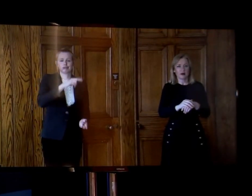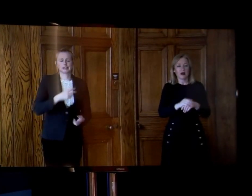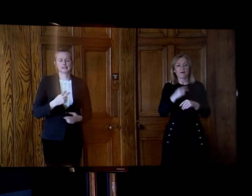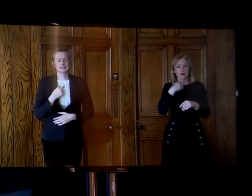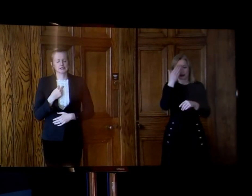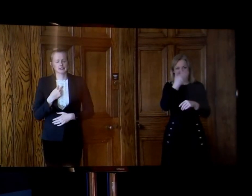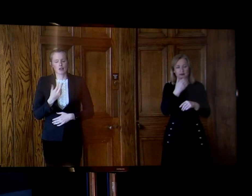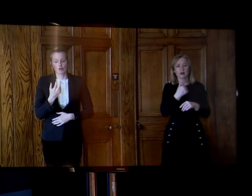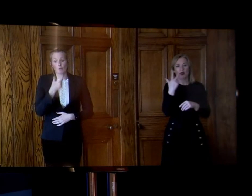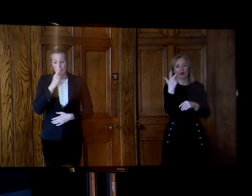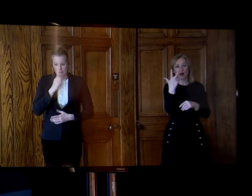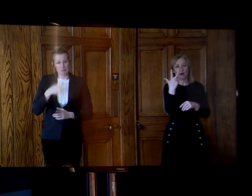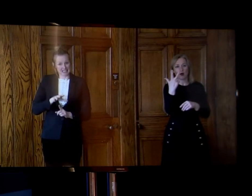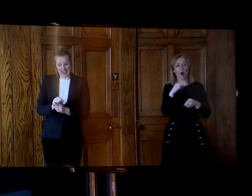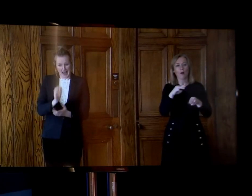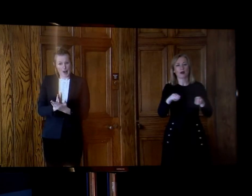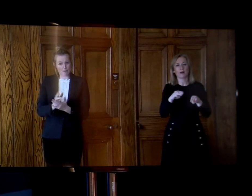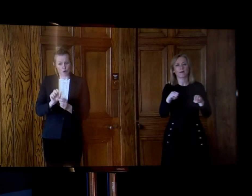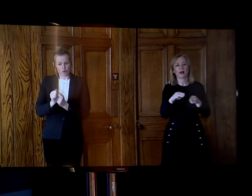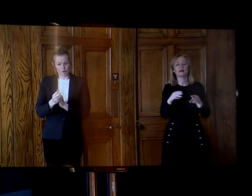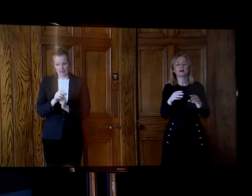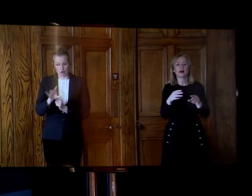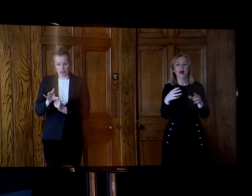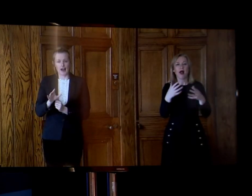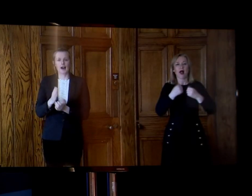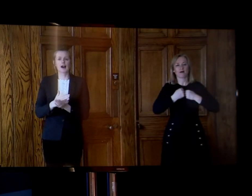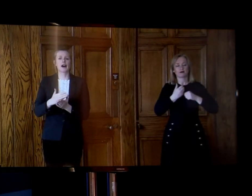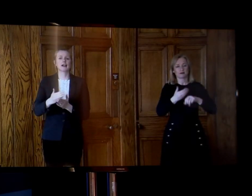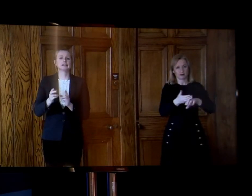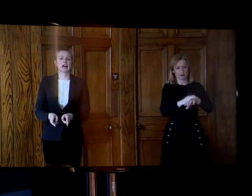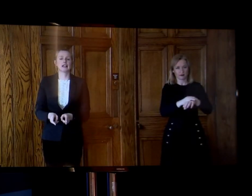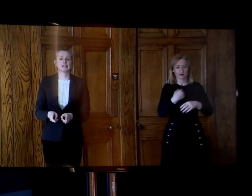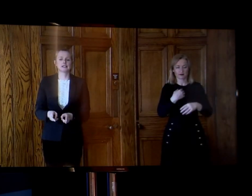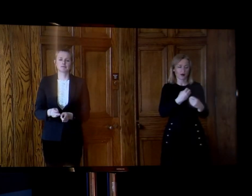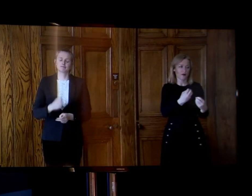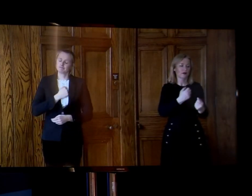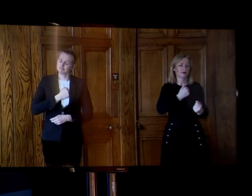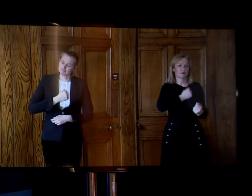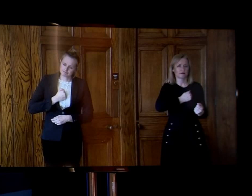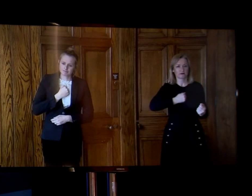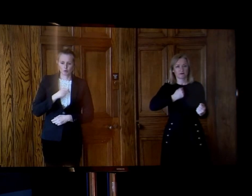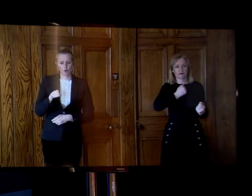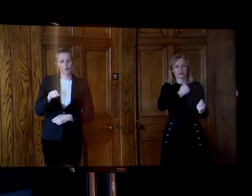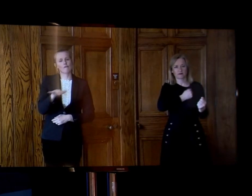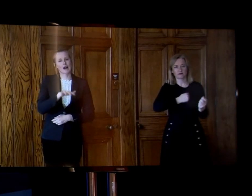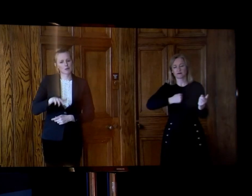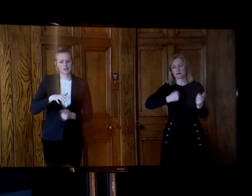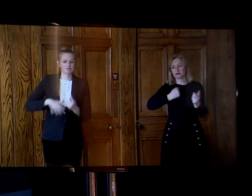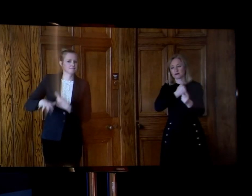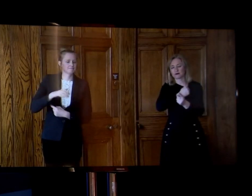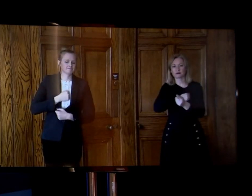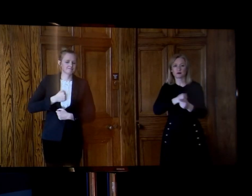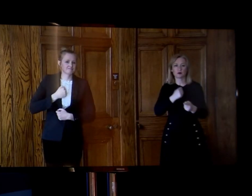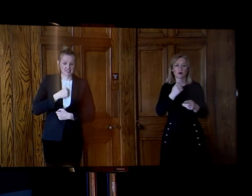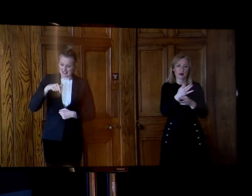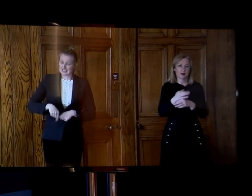who have tested positive have died and again I want to offer my sympathy to the loved ones of those individuals. These truly are